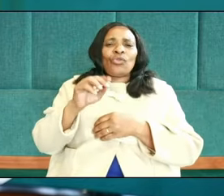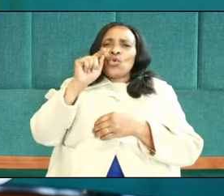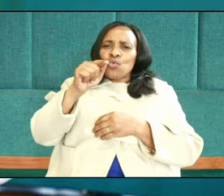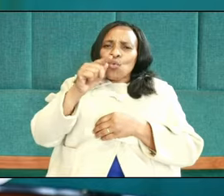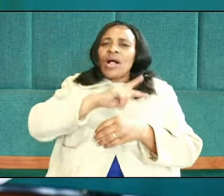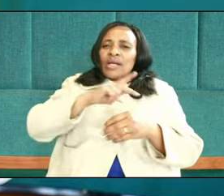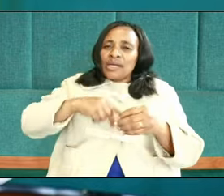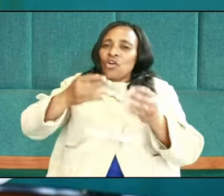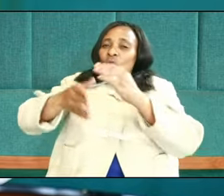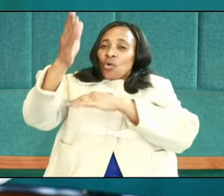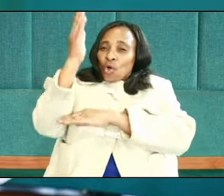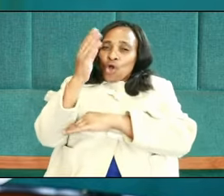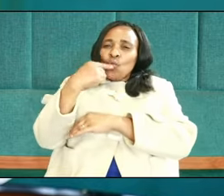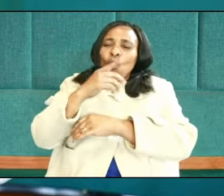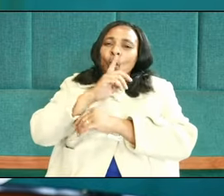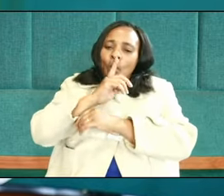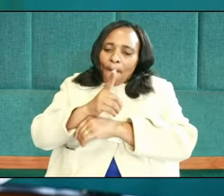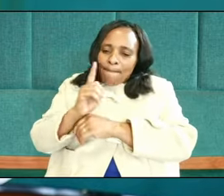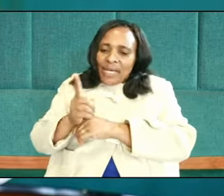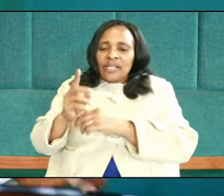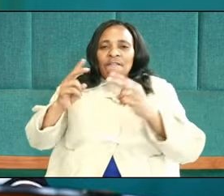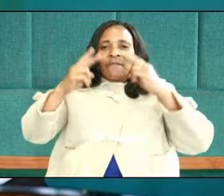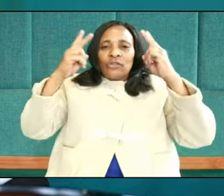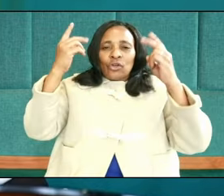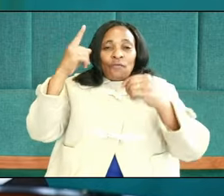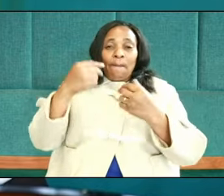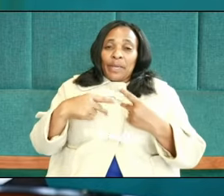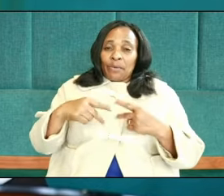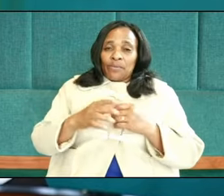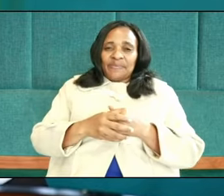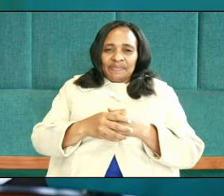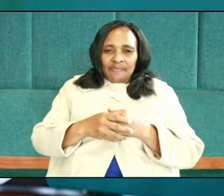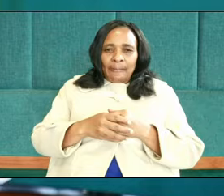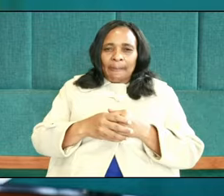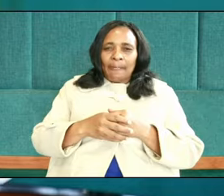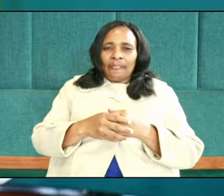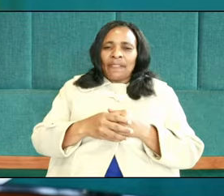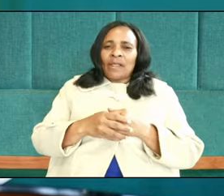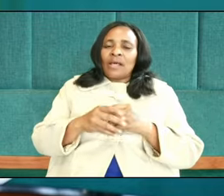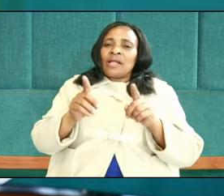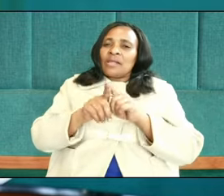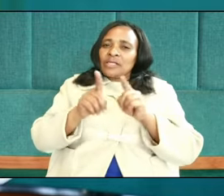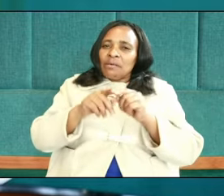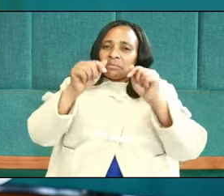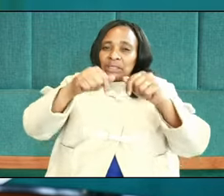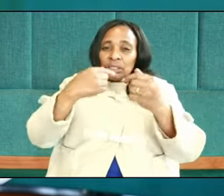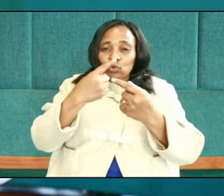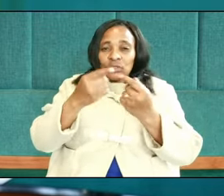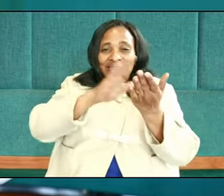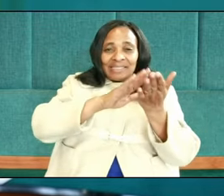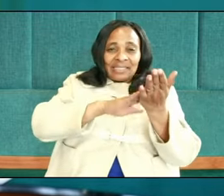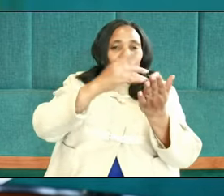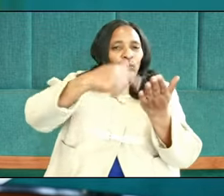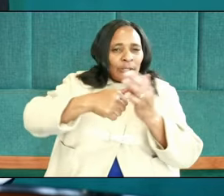O God, command victories for Jacob. O friends, this text suggests